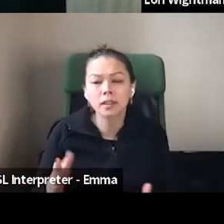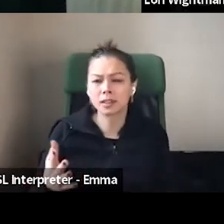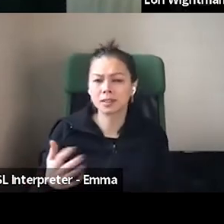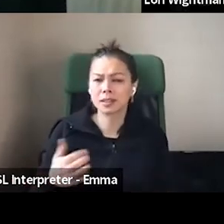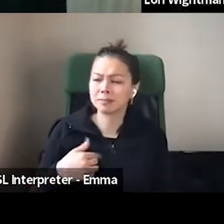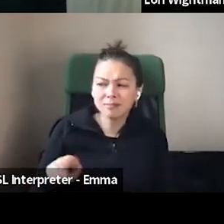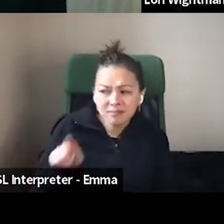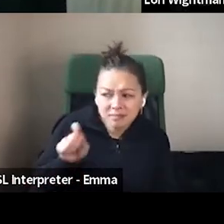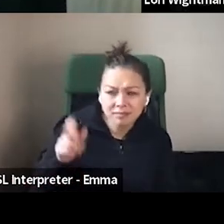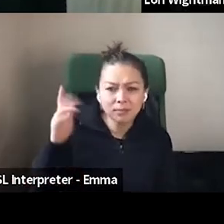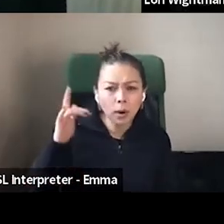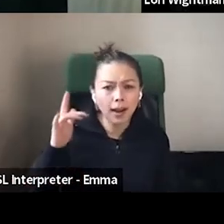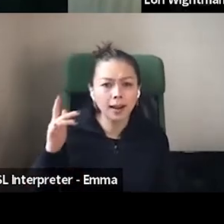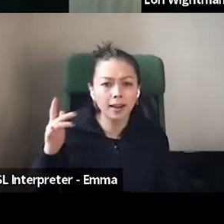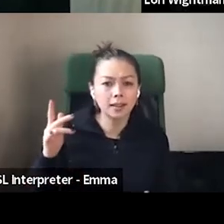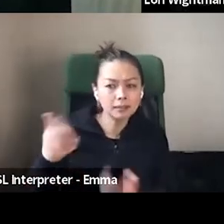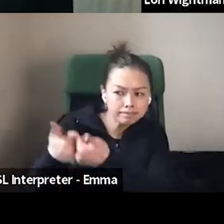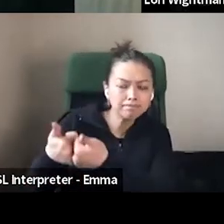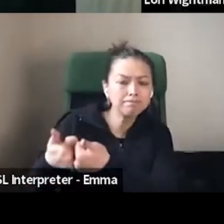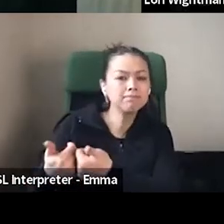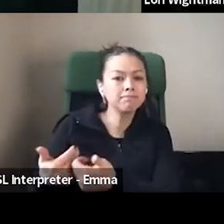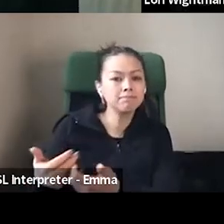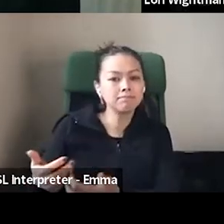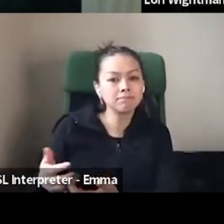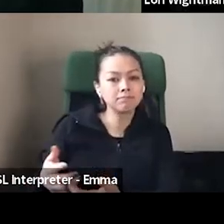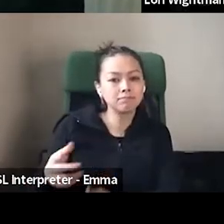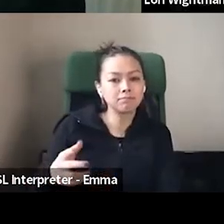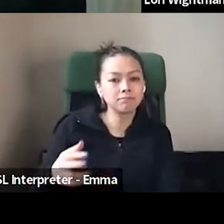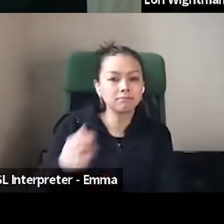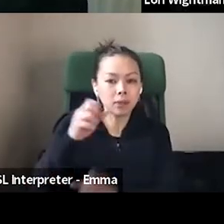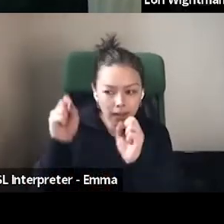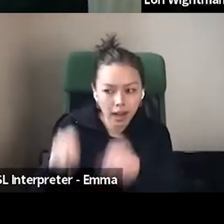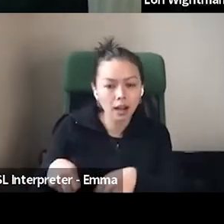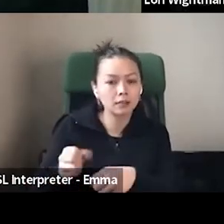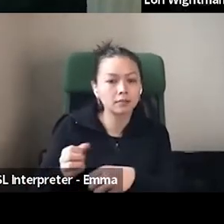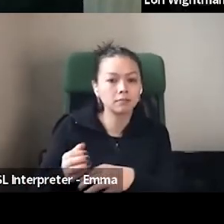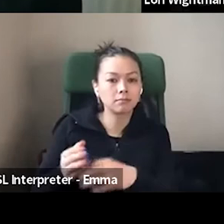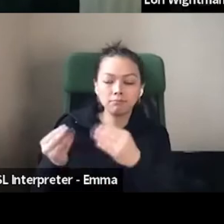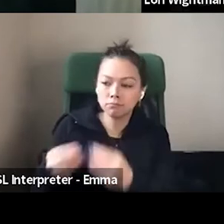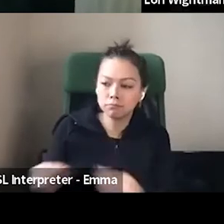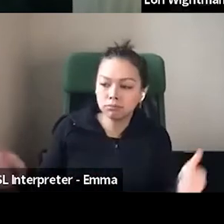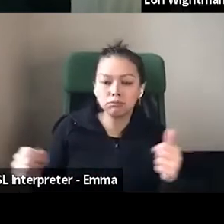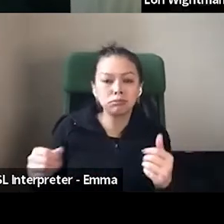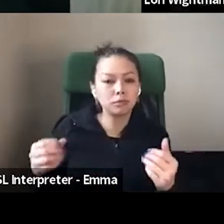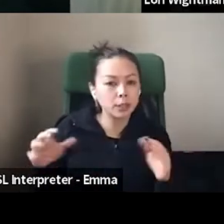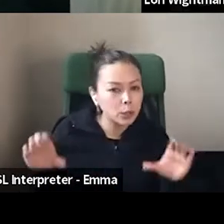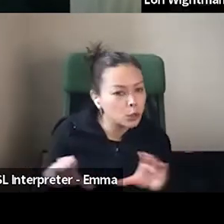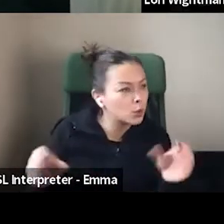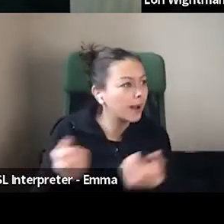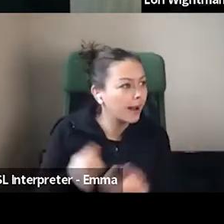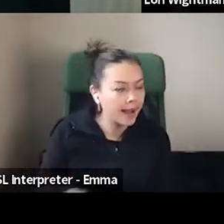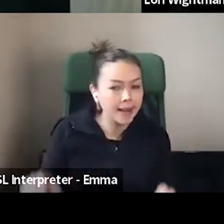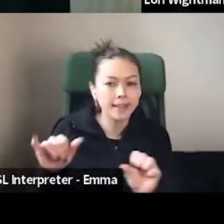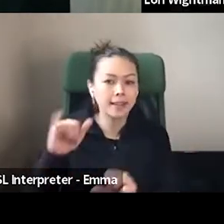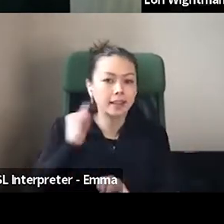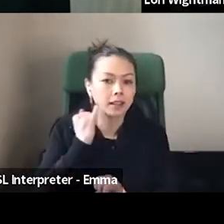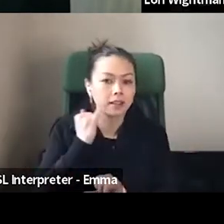I think that's one of the things that, that sets us apart as we're willing to, okay, we can't do it that way. Let's figure out a way we can do it then.